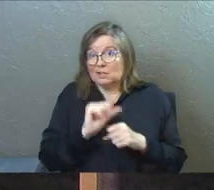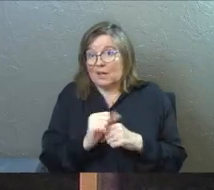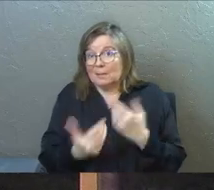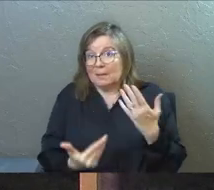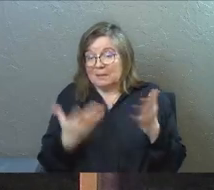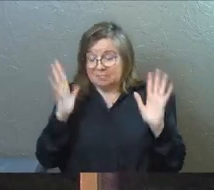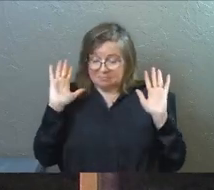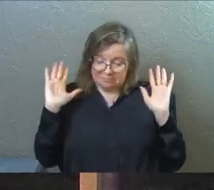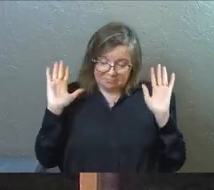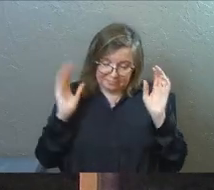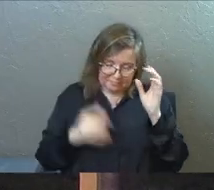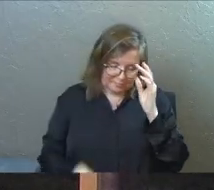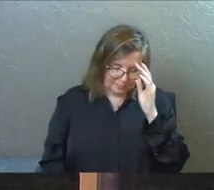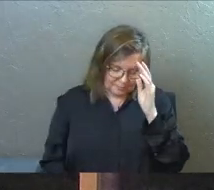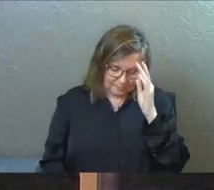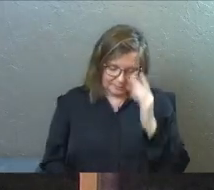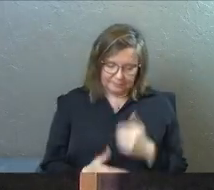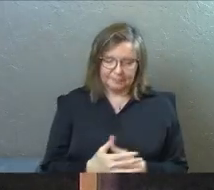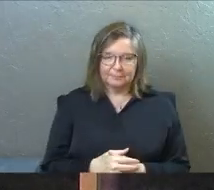job of it.